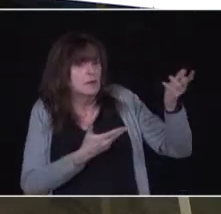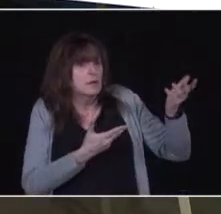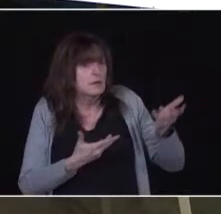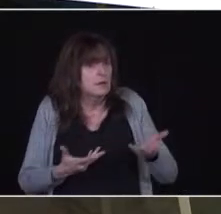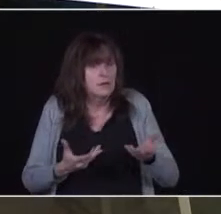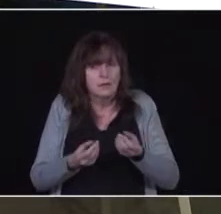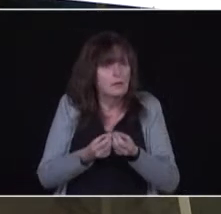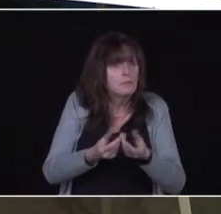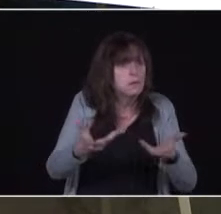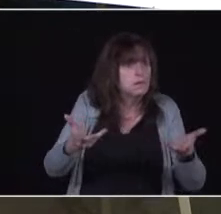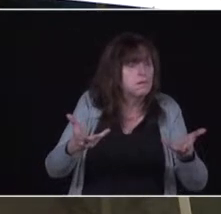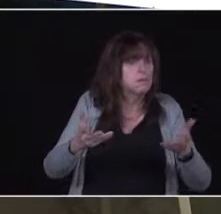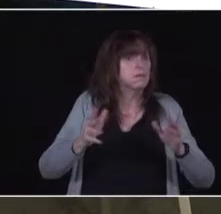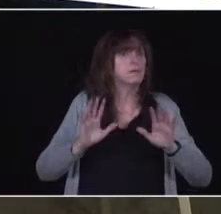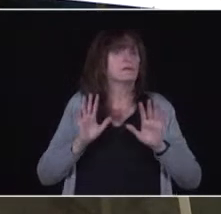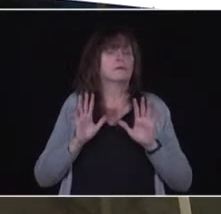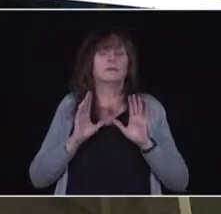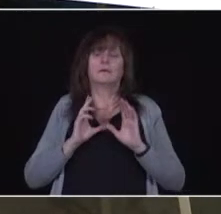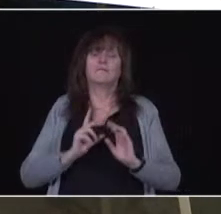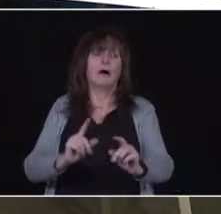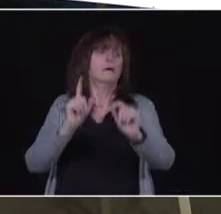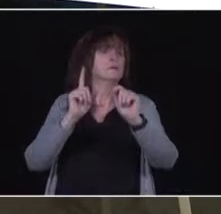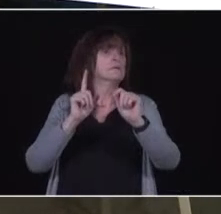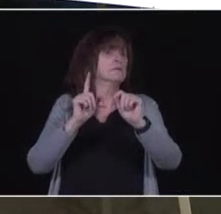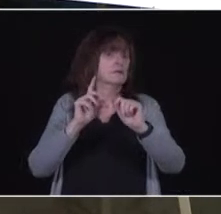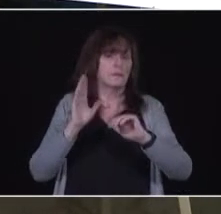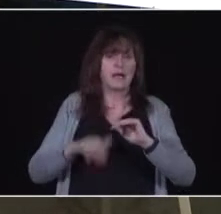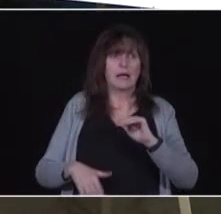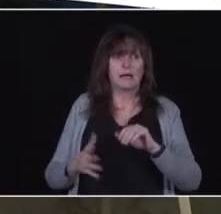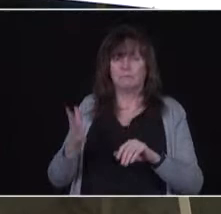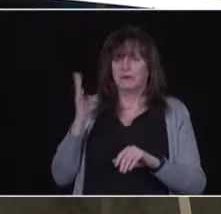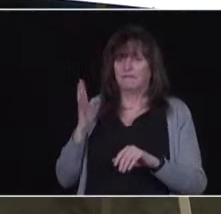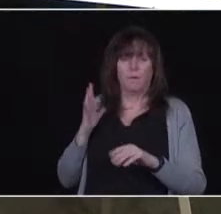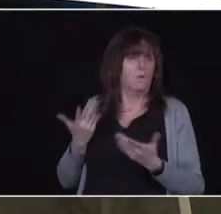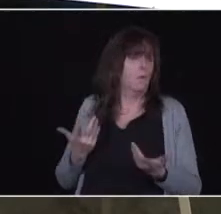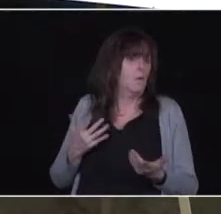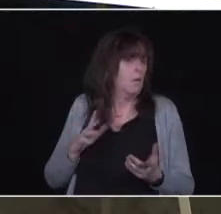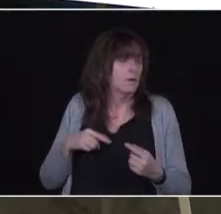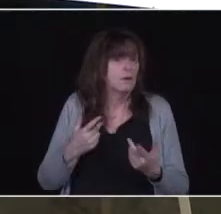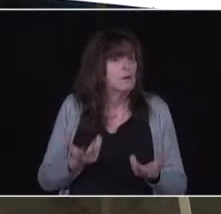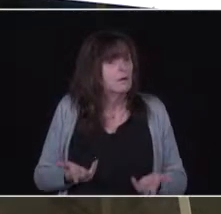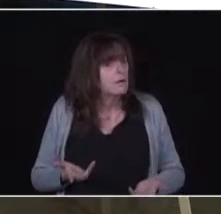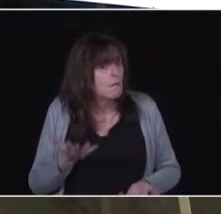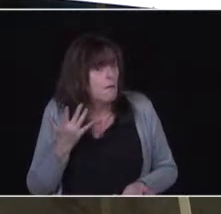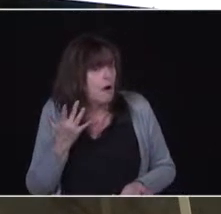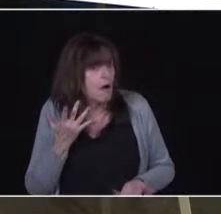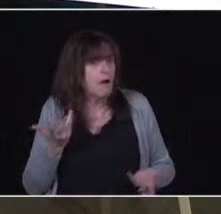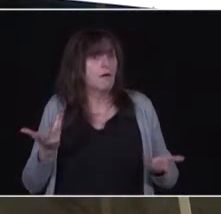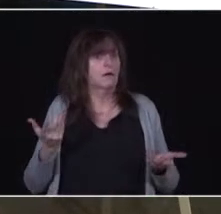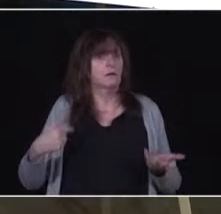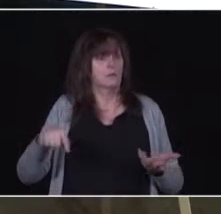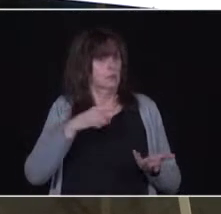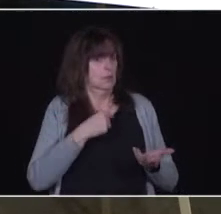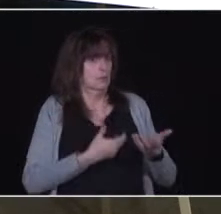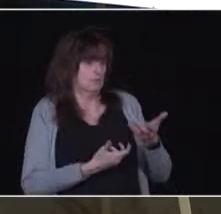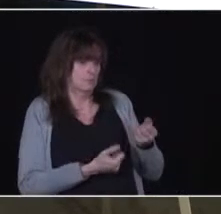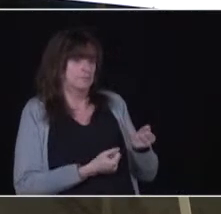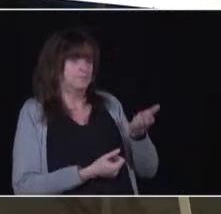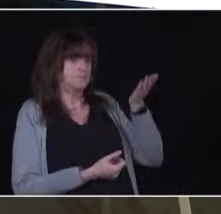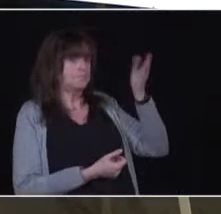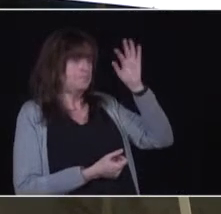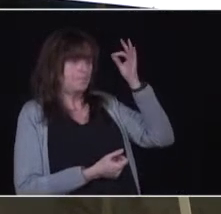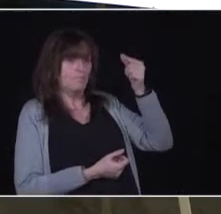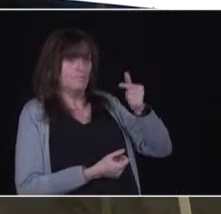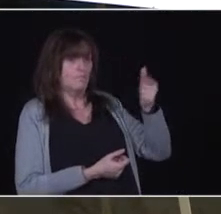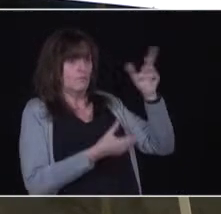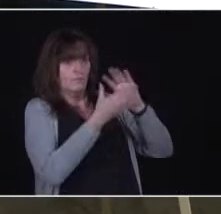start putting needles in arms even faster now going forward here because we're going to take them at their word that the vaccines are going to arrive. I'd love to